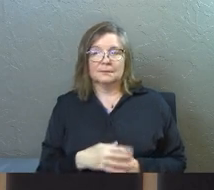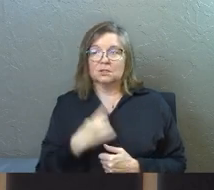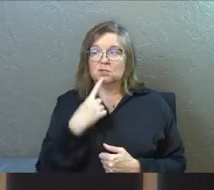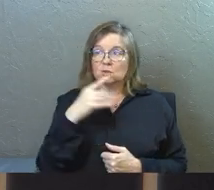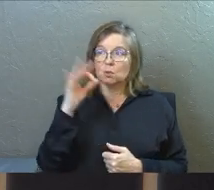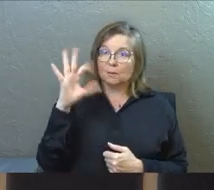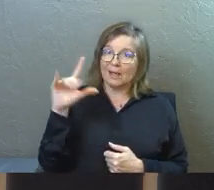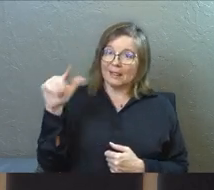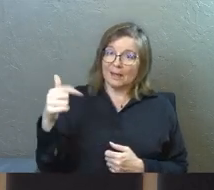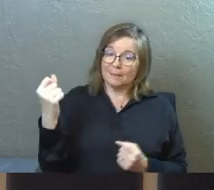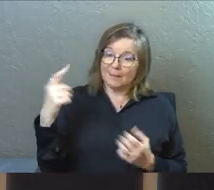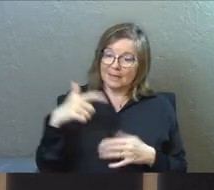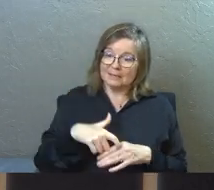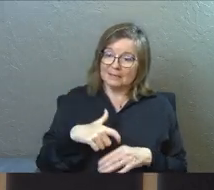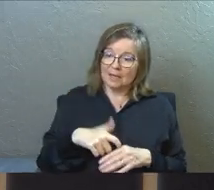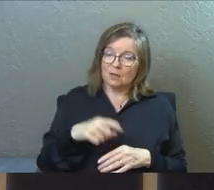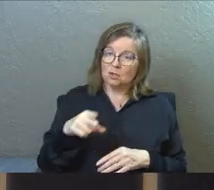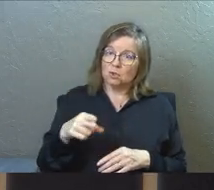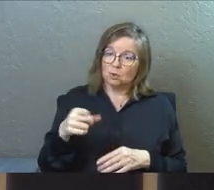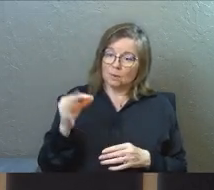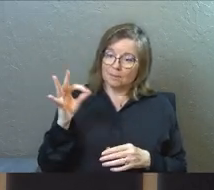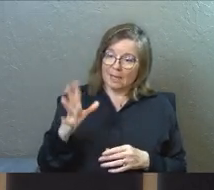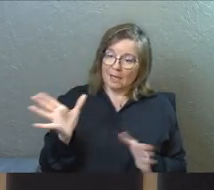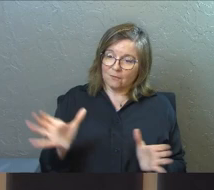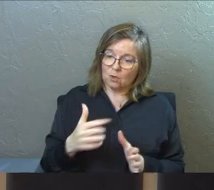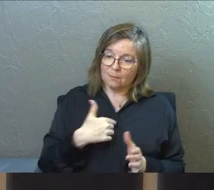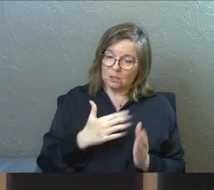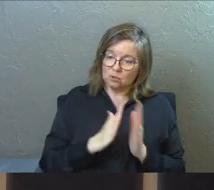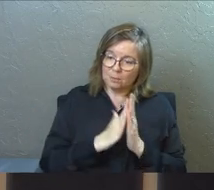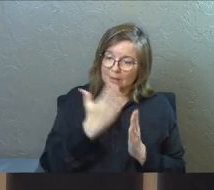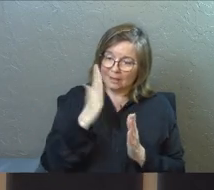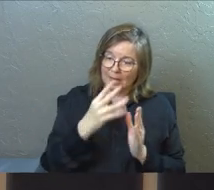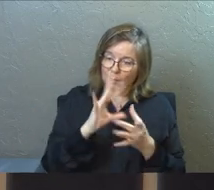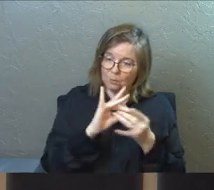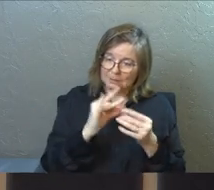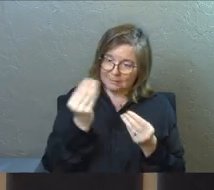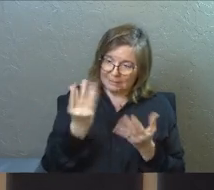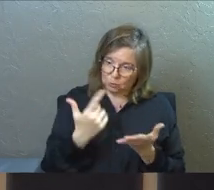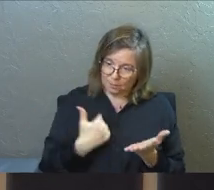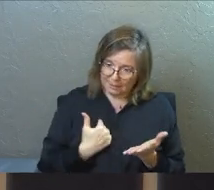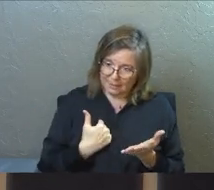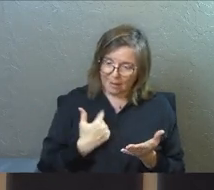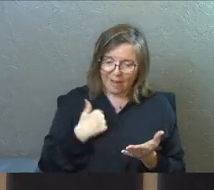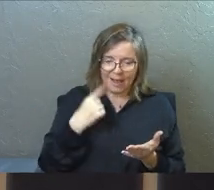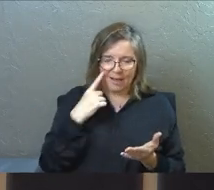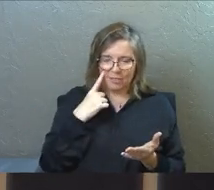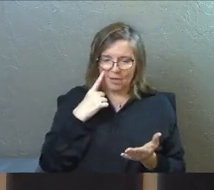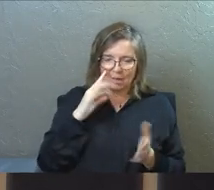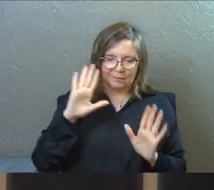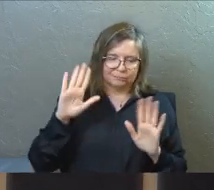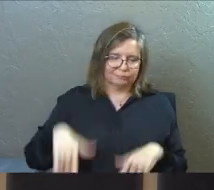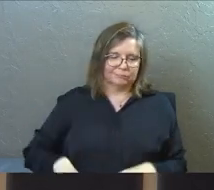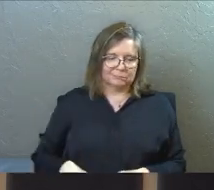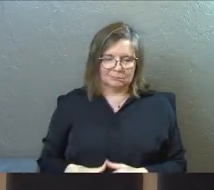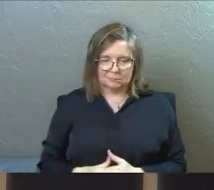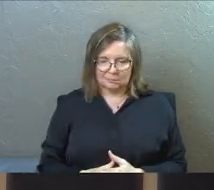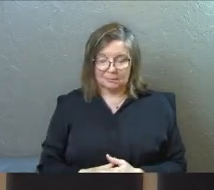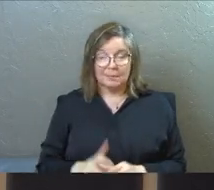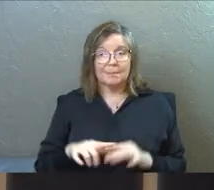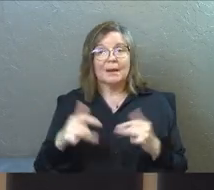She told the pastor later, many times you pastor have encouraged me to pray that God would speak to me. I thought it was blasphemy.